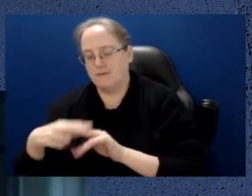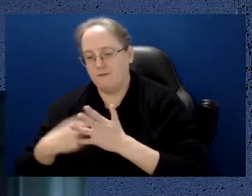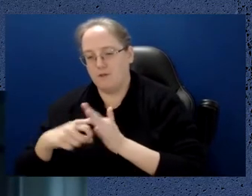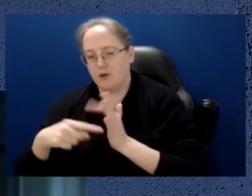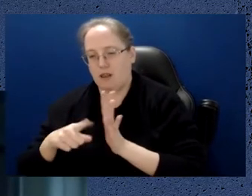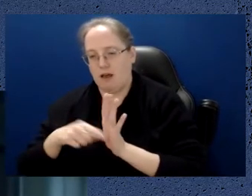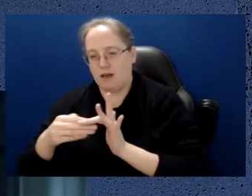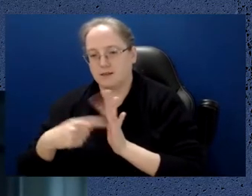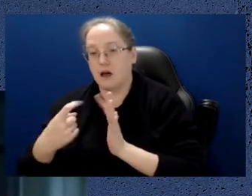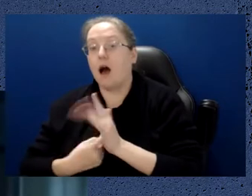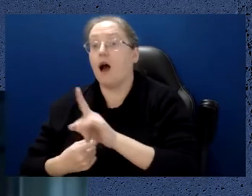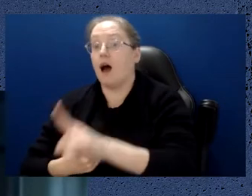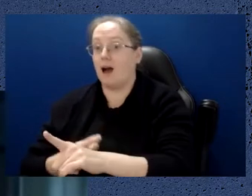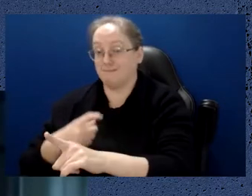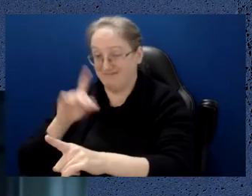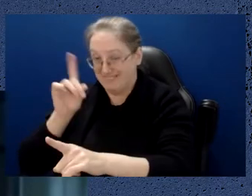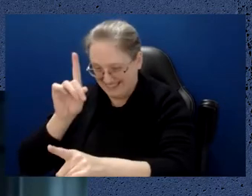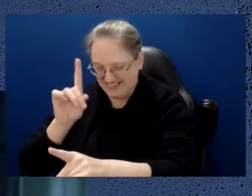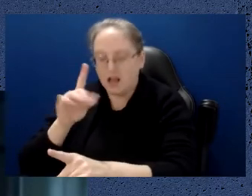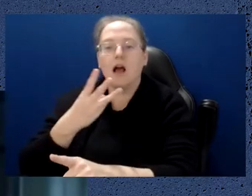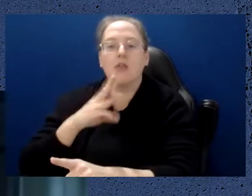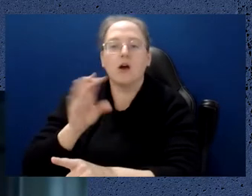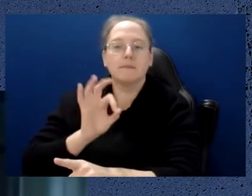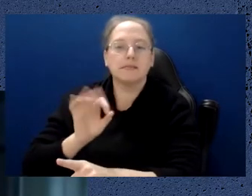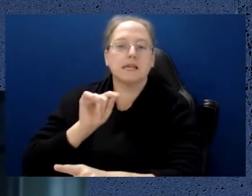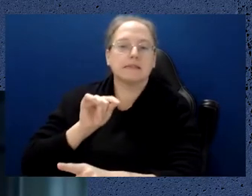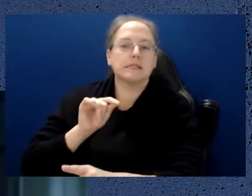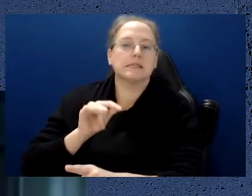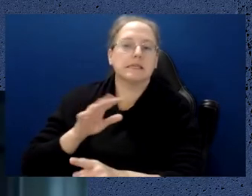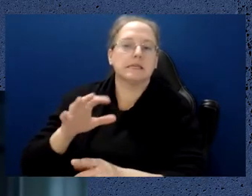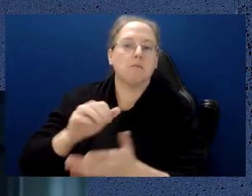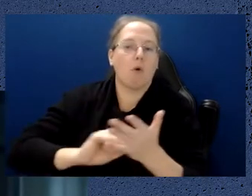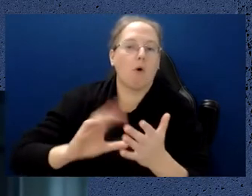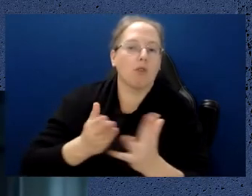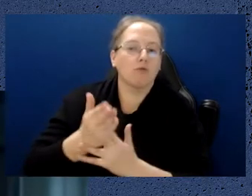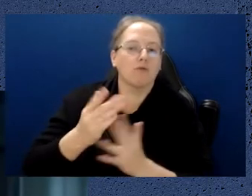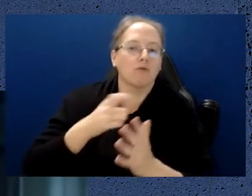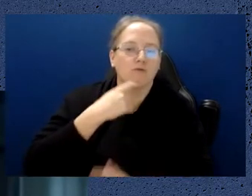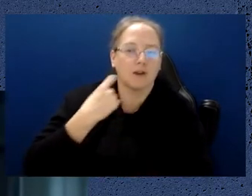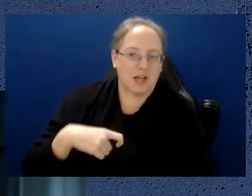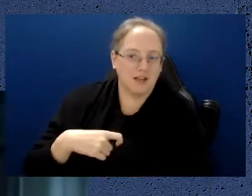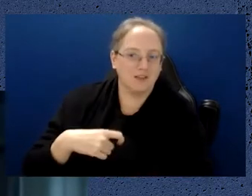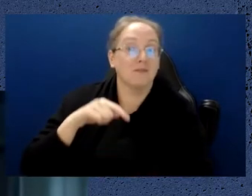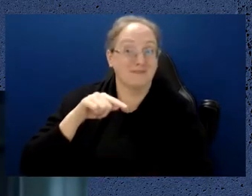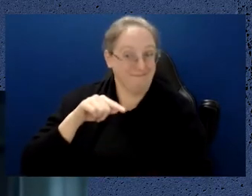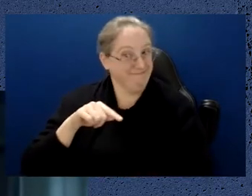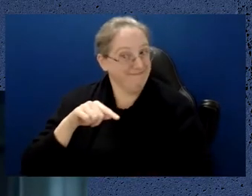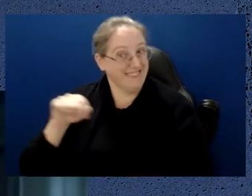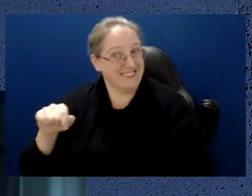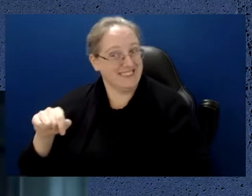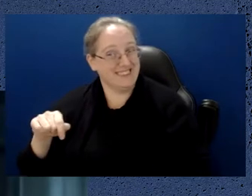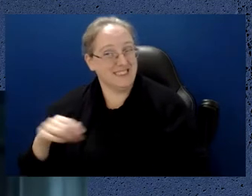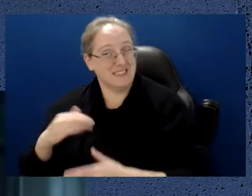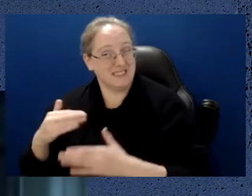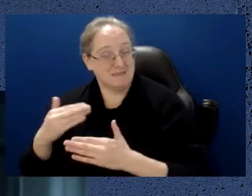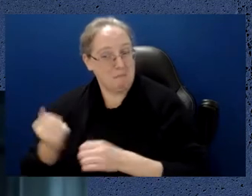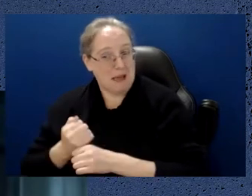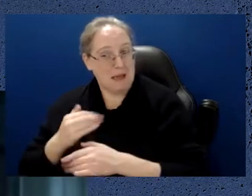By the way, 30% of that of which come from Russia. So it's a chemical process that's going to be of considerable importance to us.